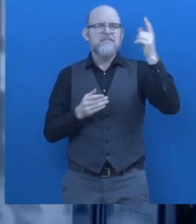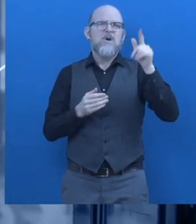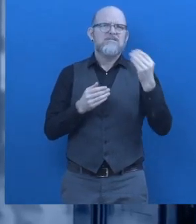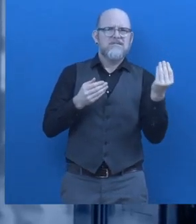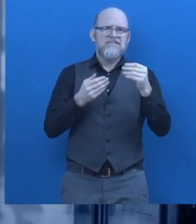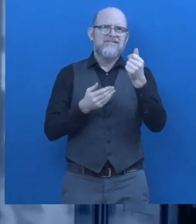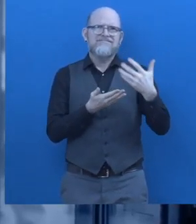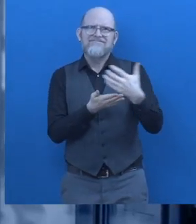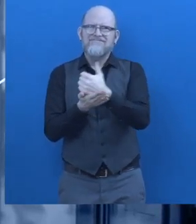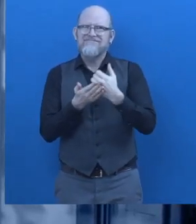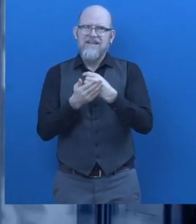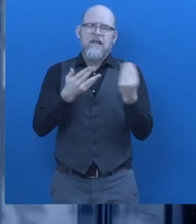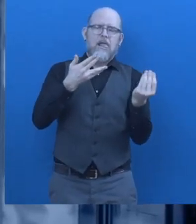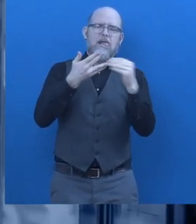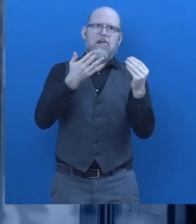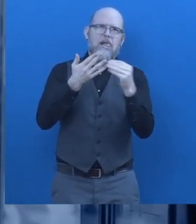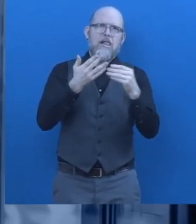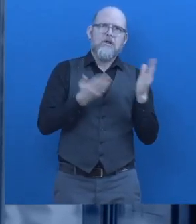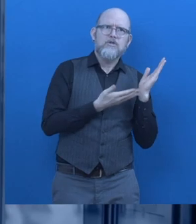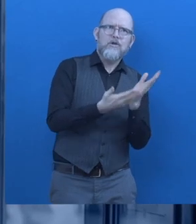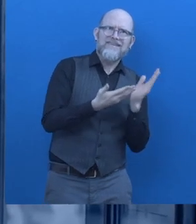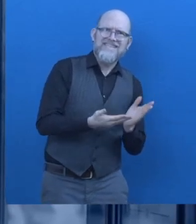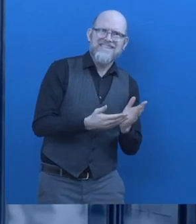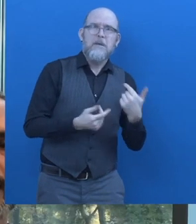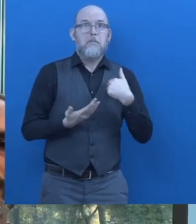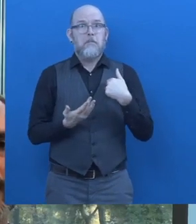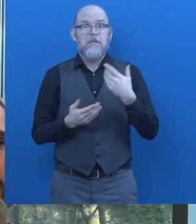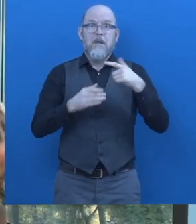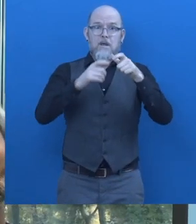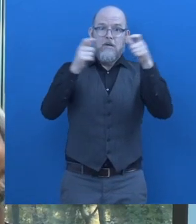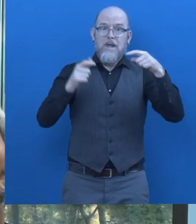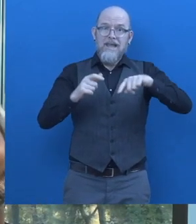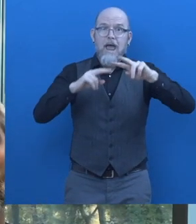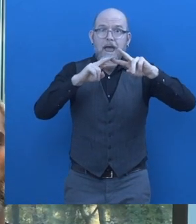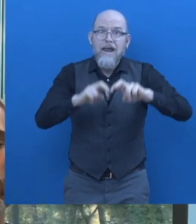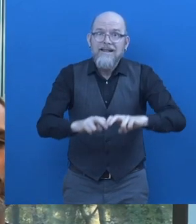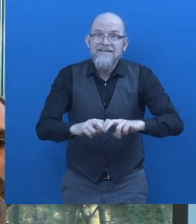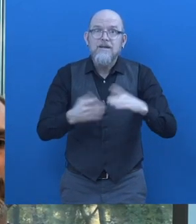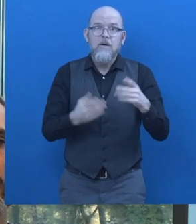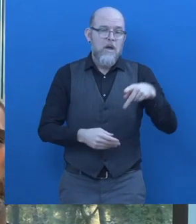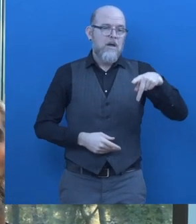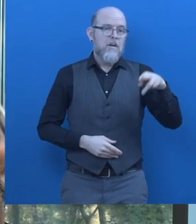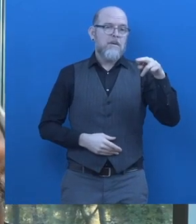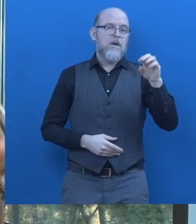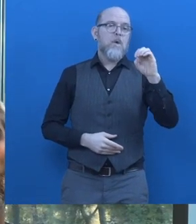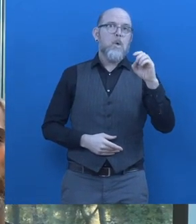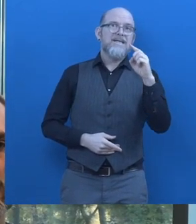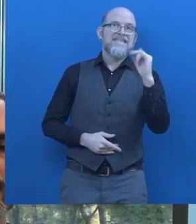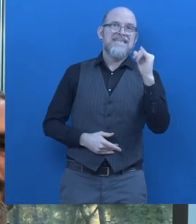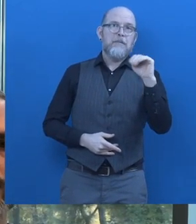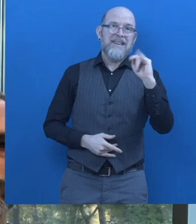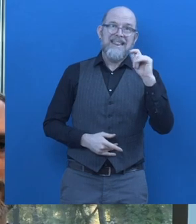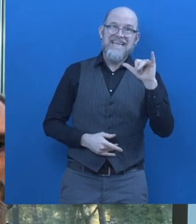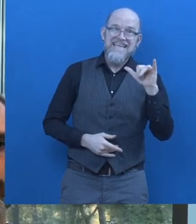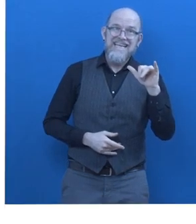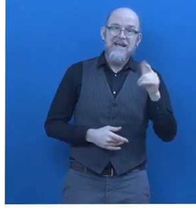sustainable we use the same technology for other services like indoor analytics proximity marketing and also staff and asset